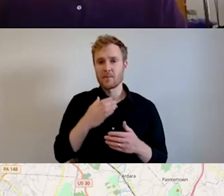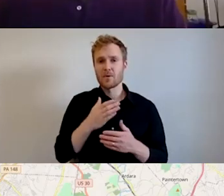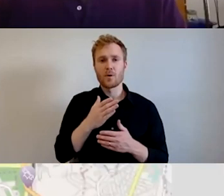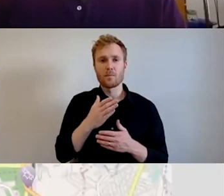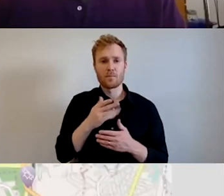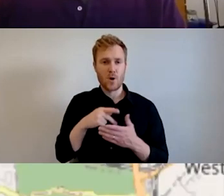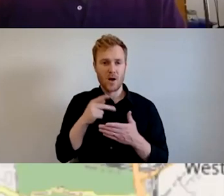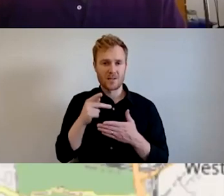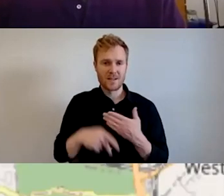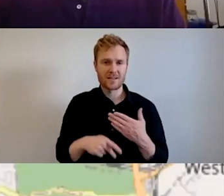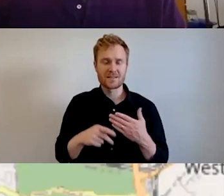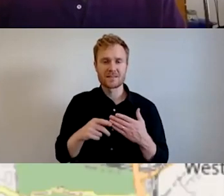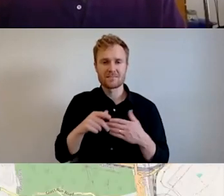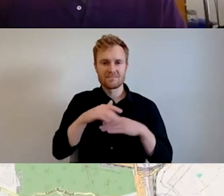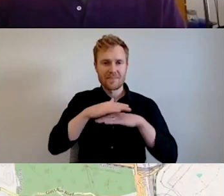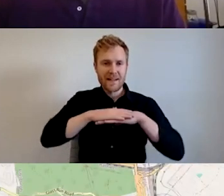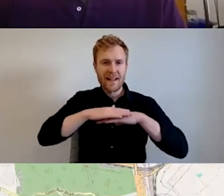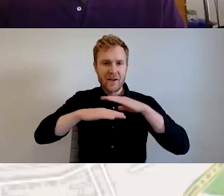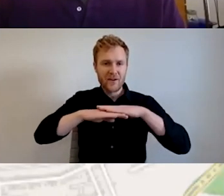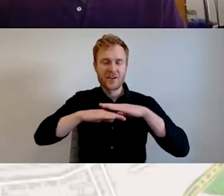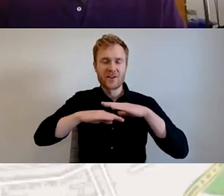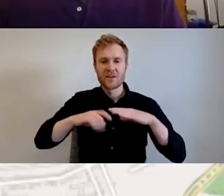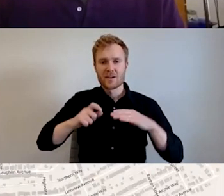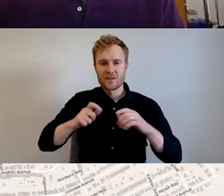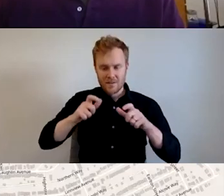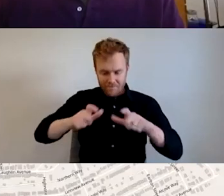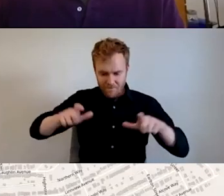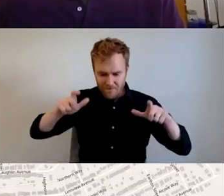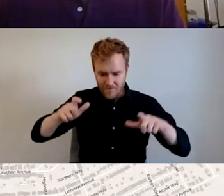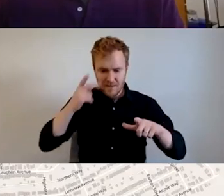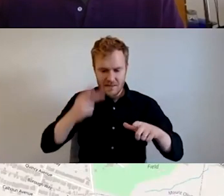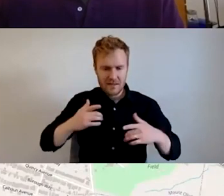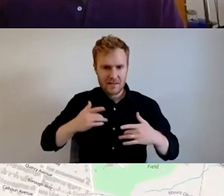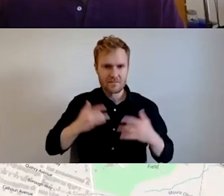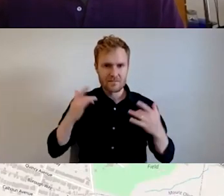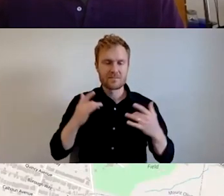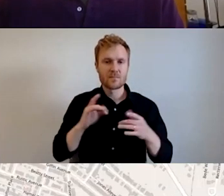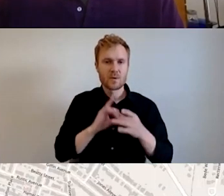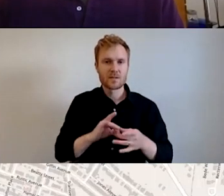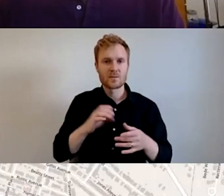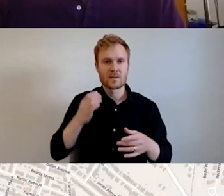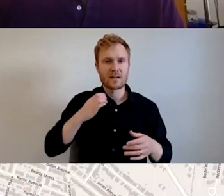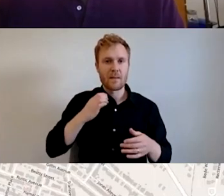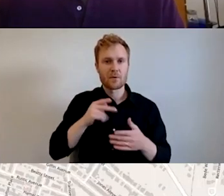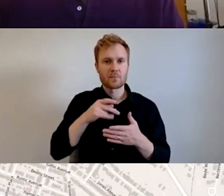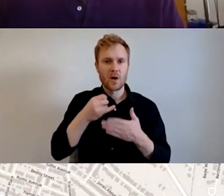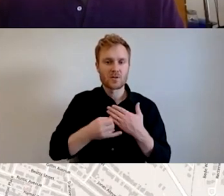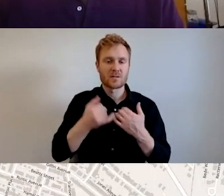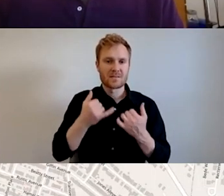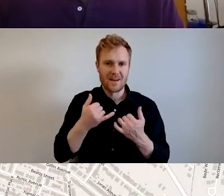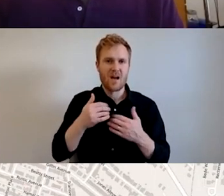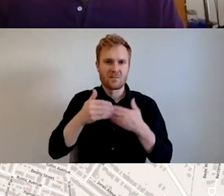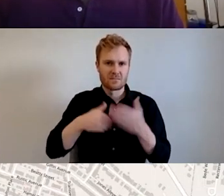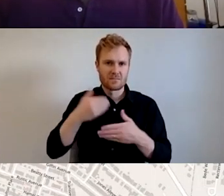down to your neighborhood. Um, you can kind of see what's going on in terms of the capital projects that are in progress. Um, it'll tell you the